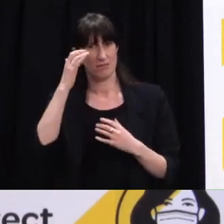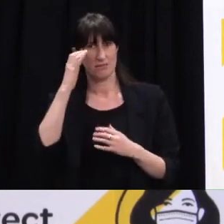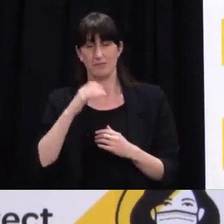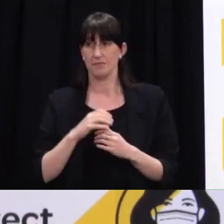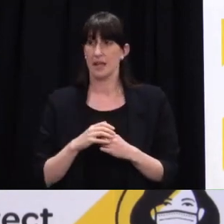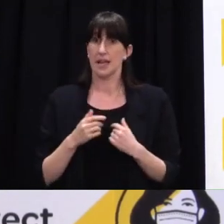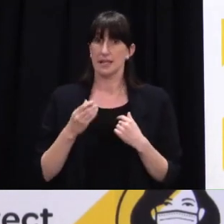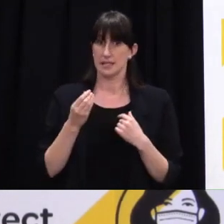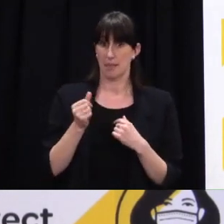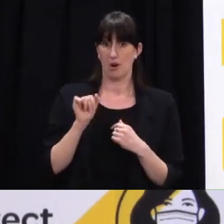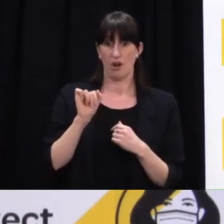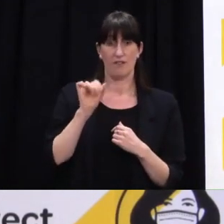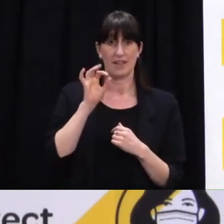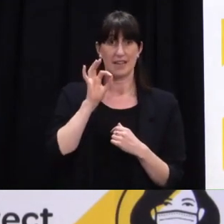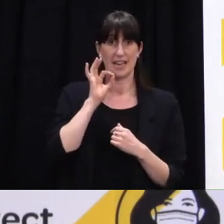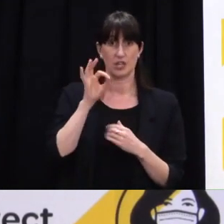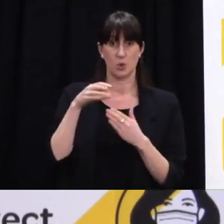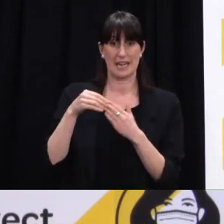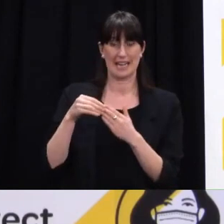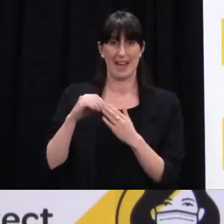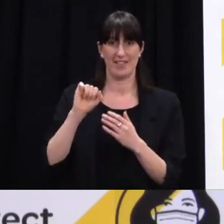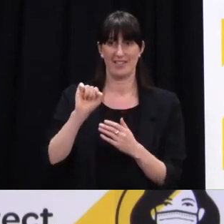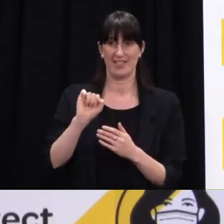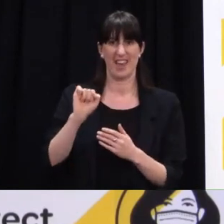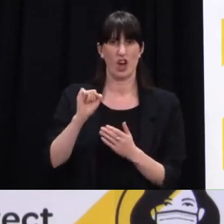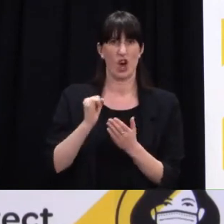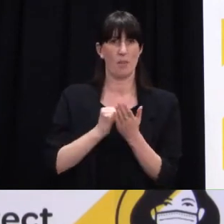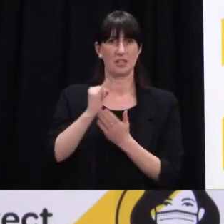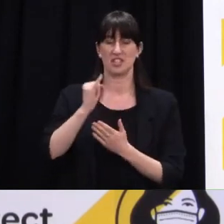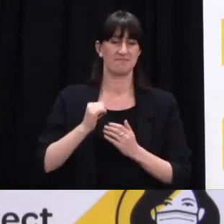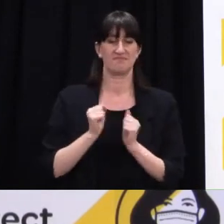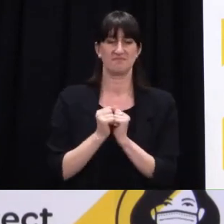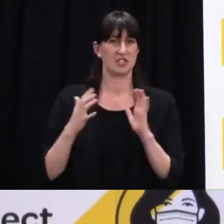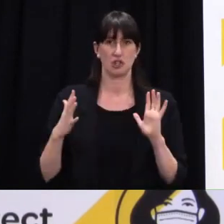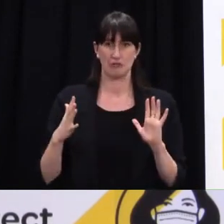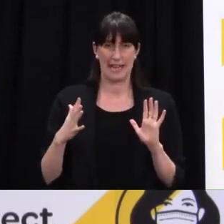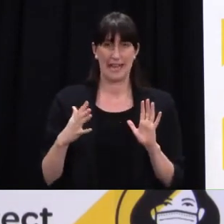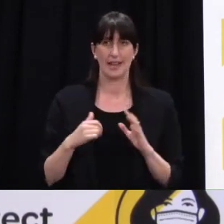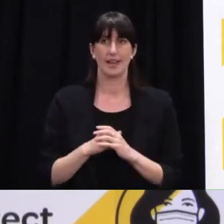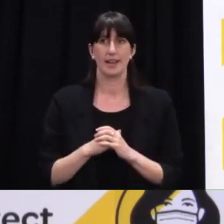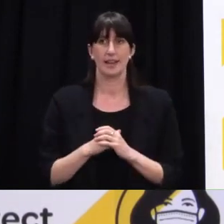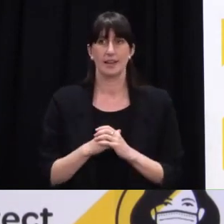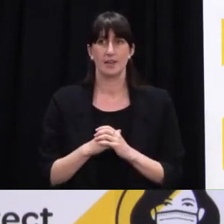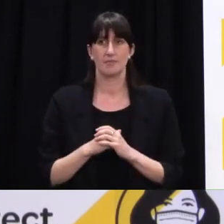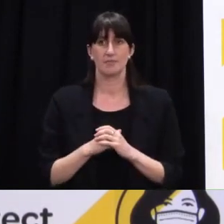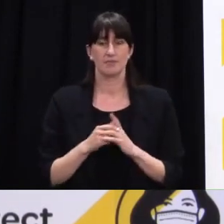statement in part to support that is for instance